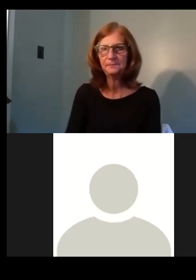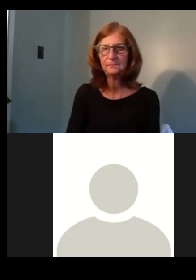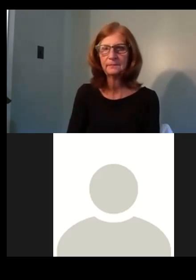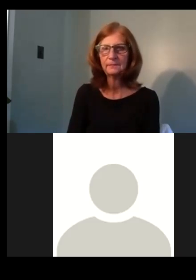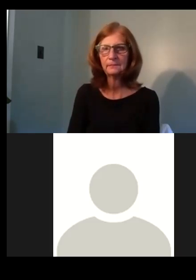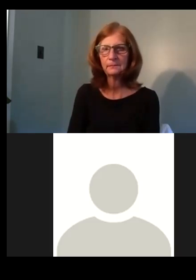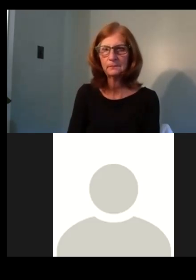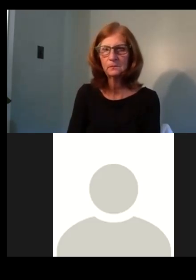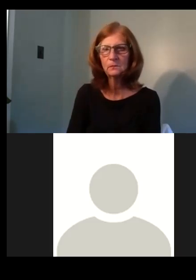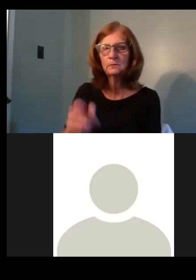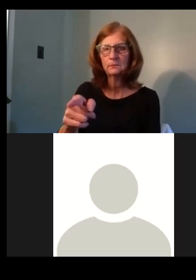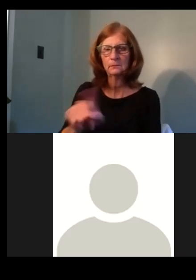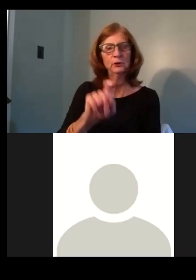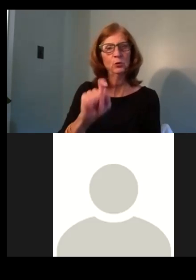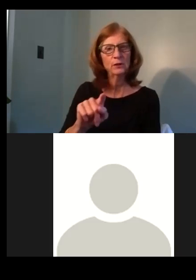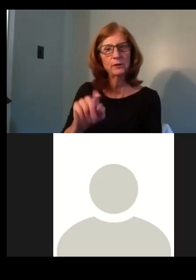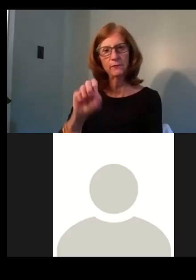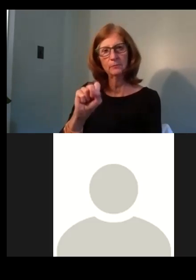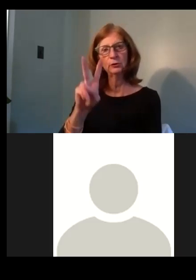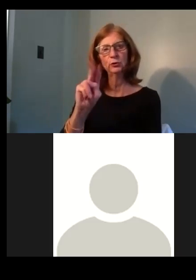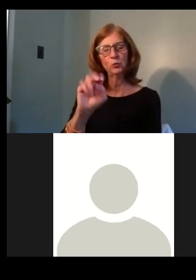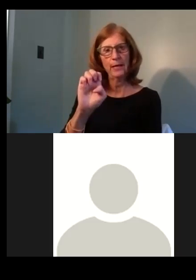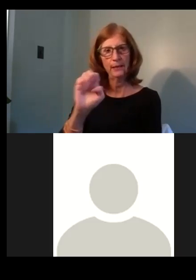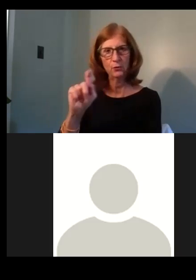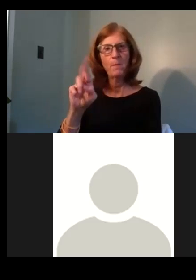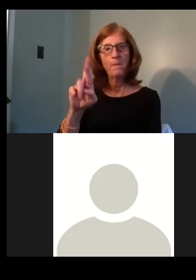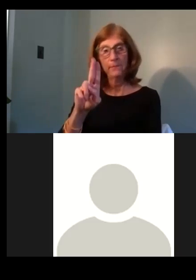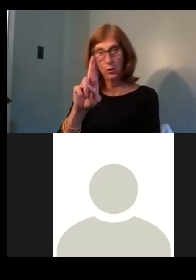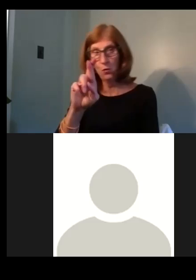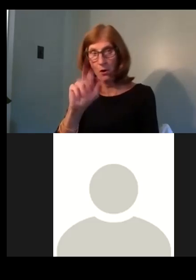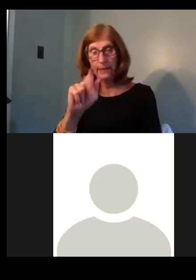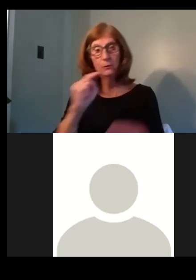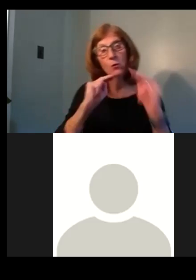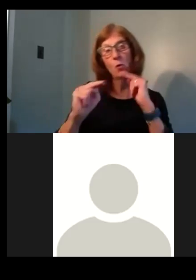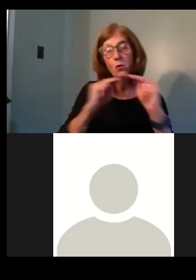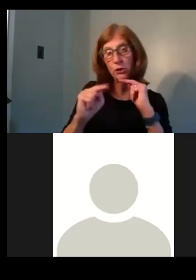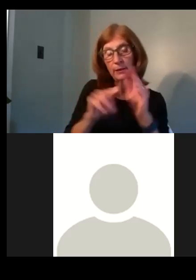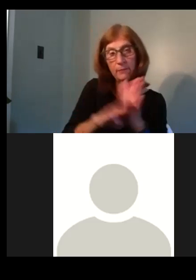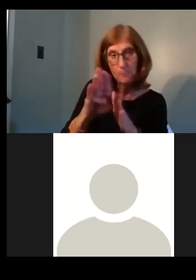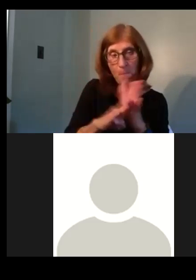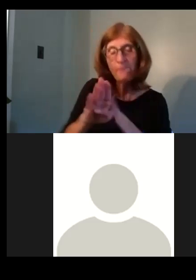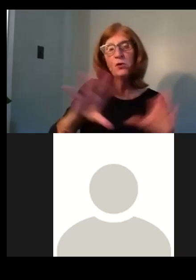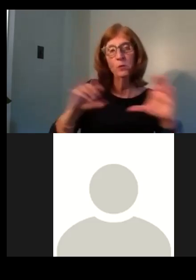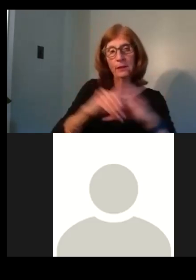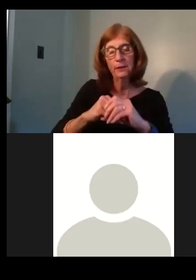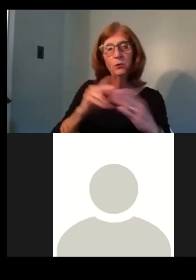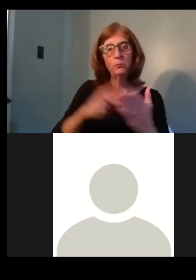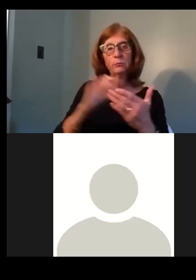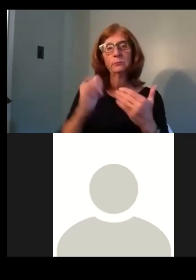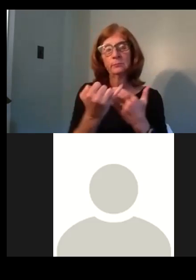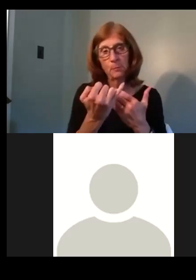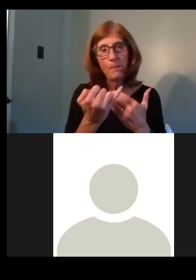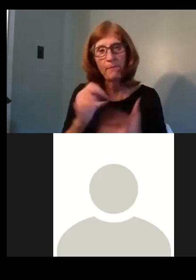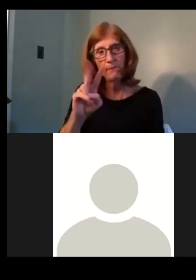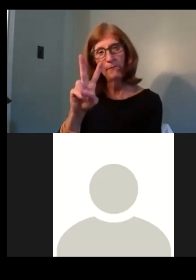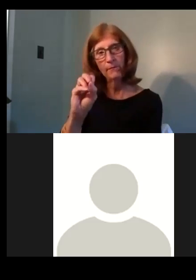this question comes from Swain Uber. Could the URA negotiate the development to include some project-based voucher units or